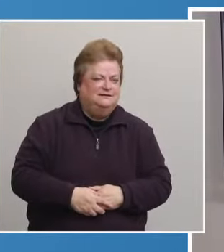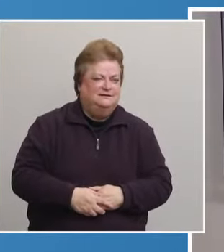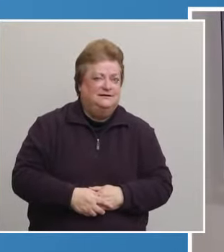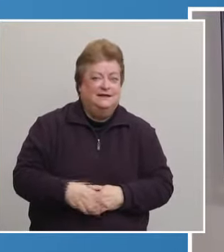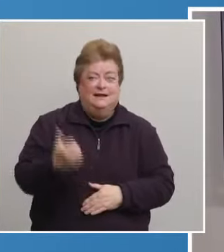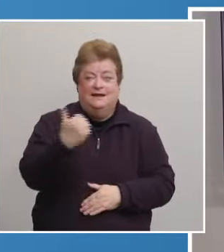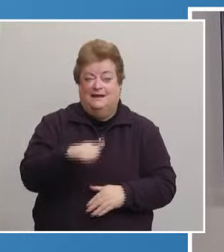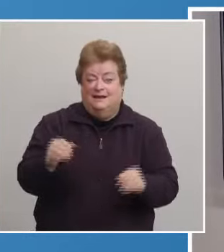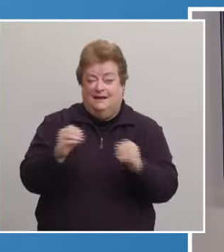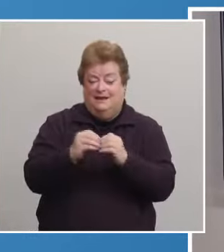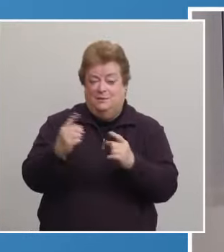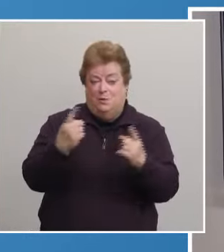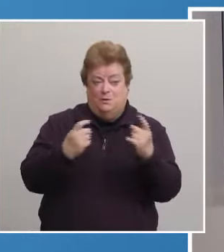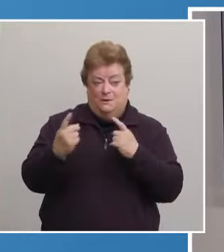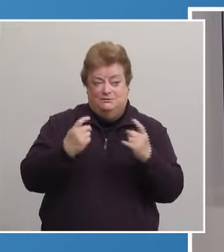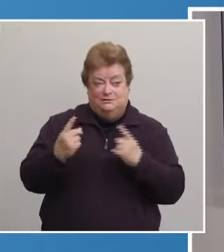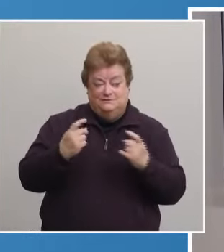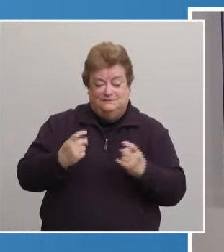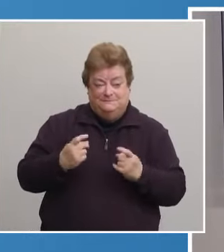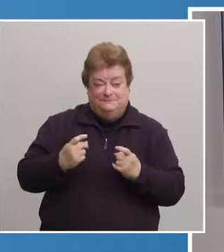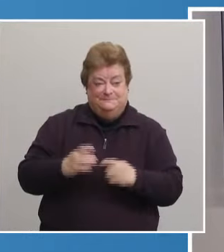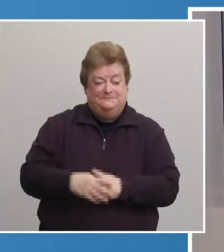Are there any other questions from the media?